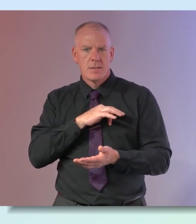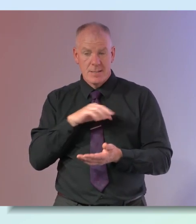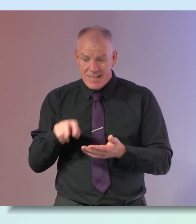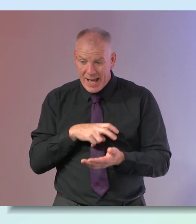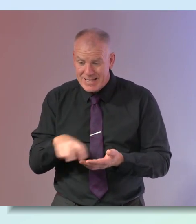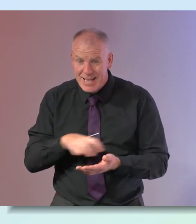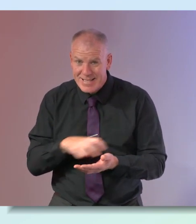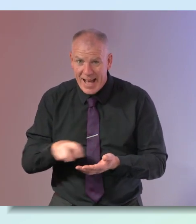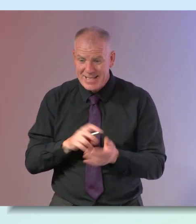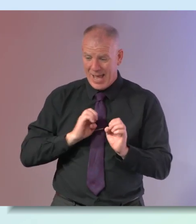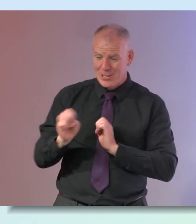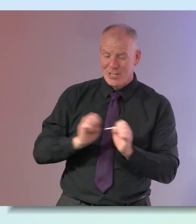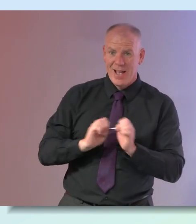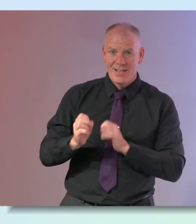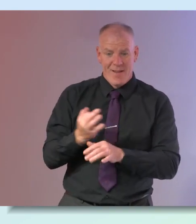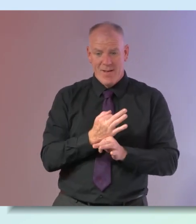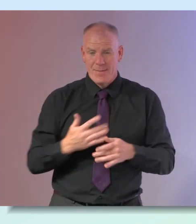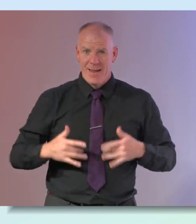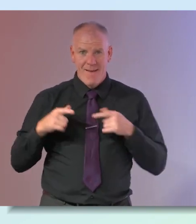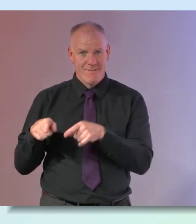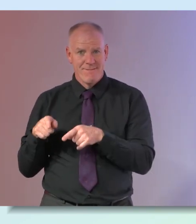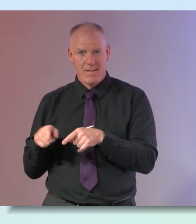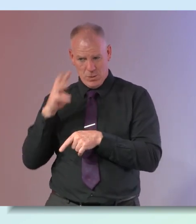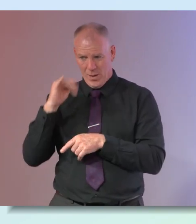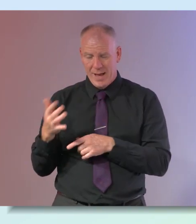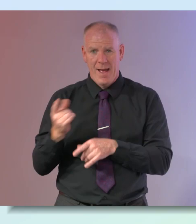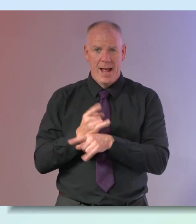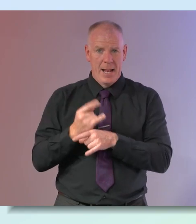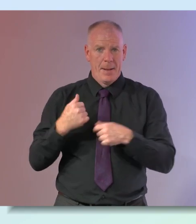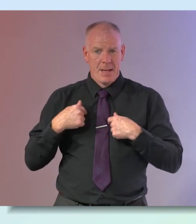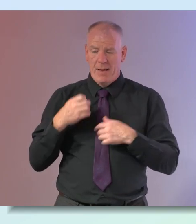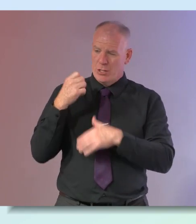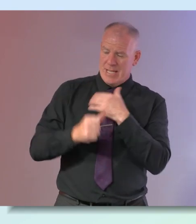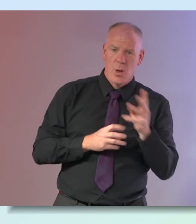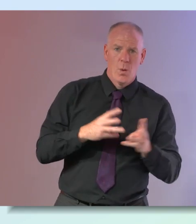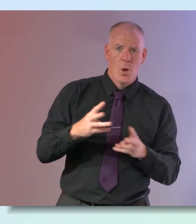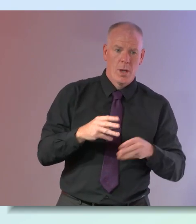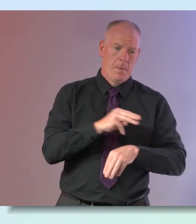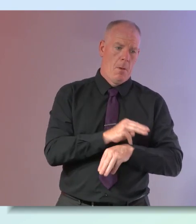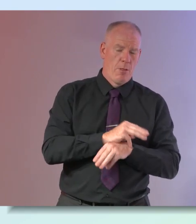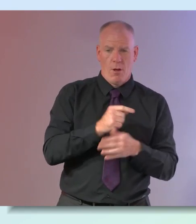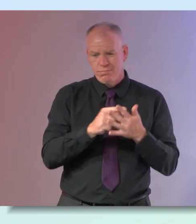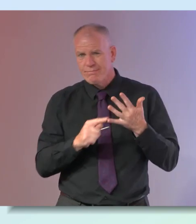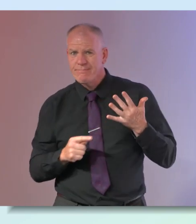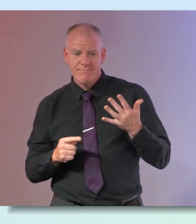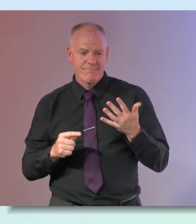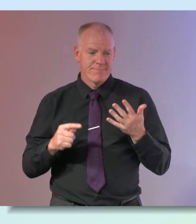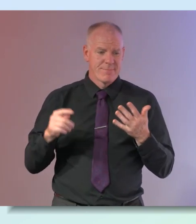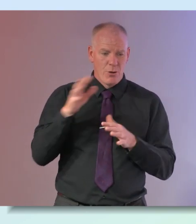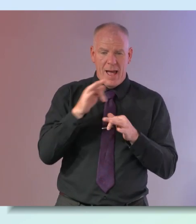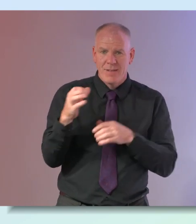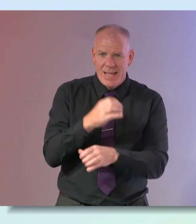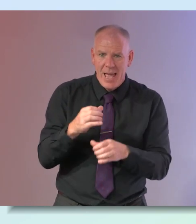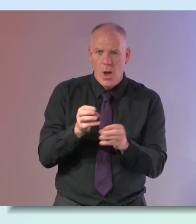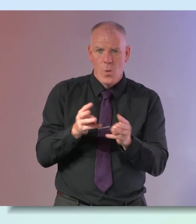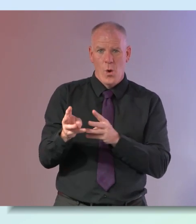dancing is good seriously family life and yeah you know the usual daily chores of a mother and a carer or whatever